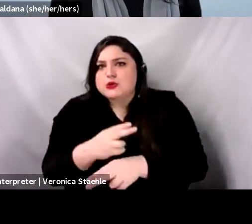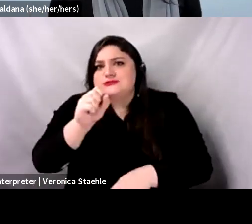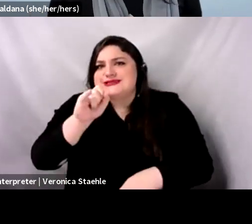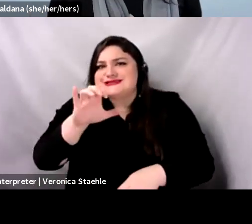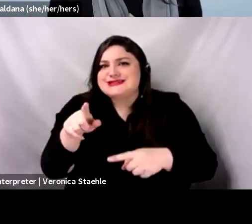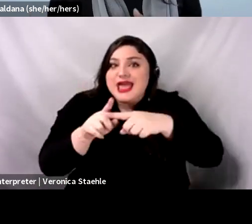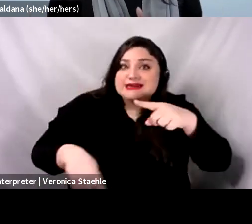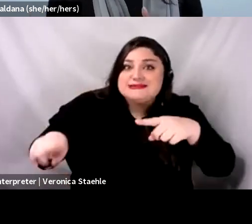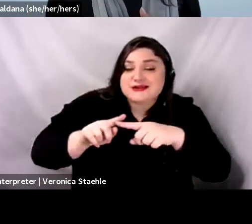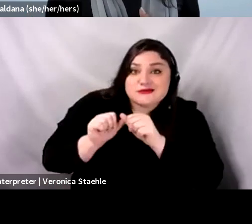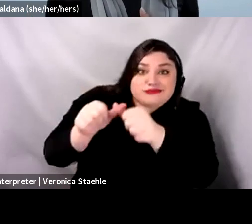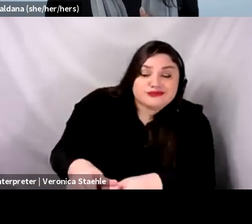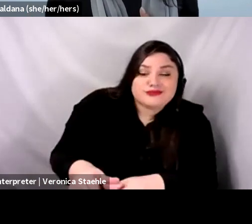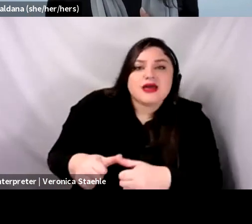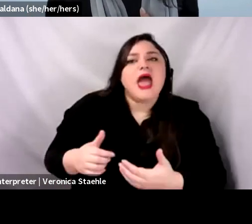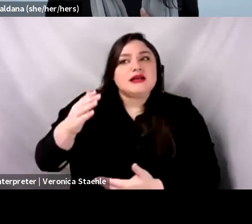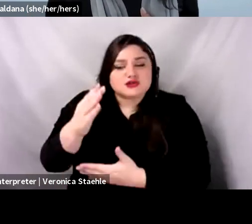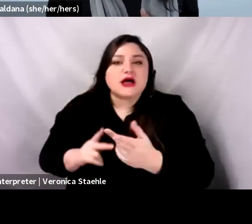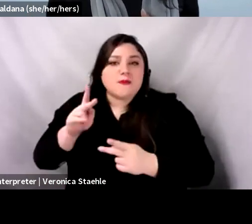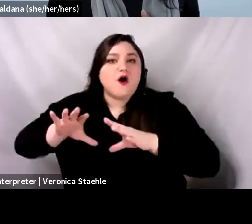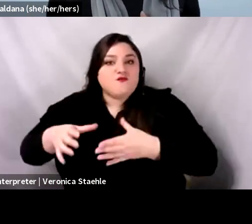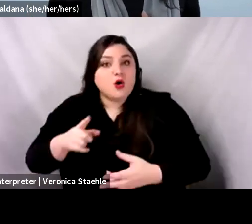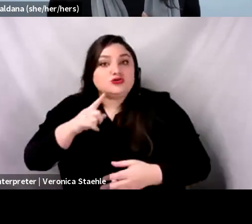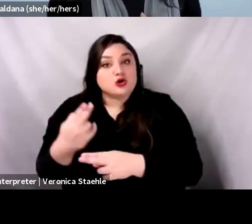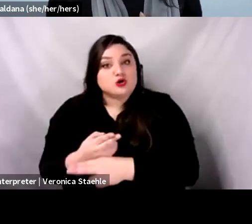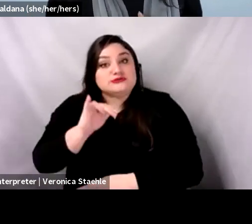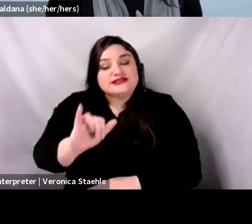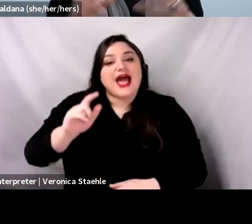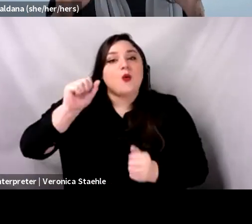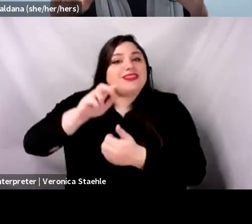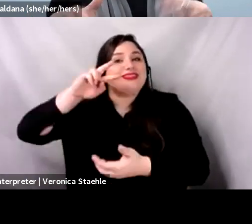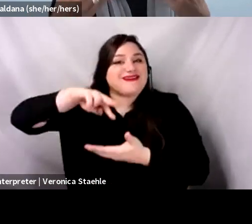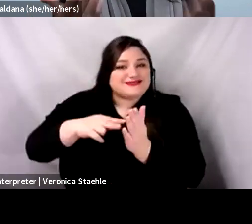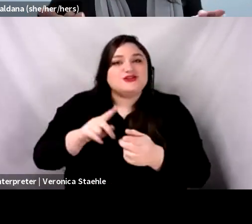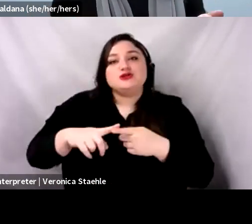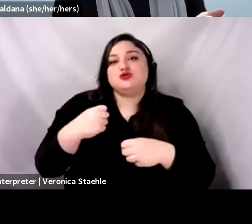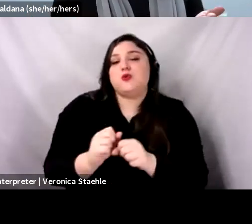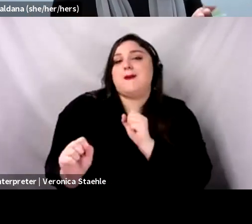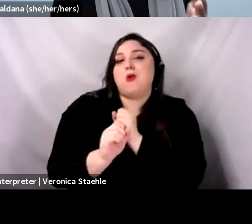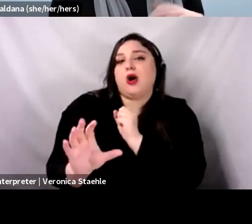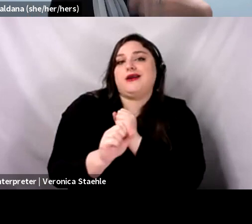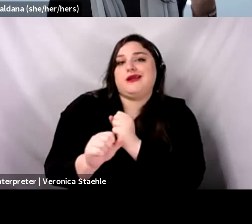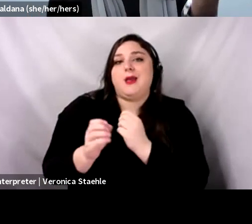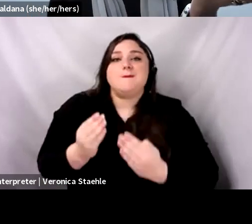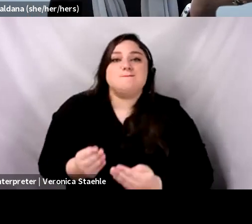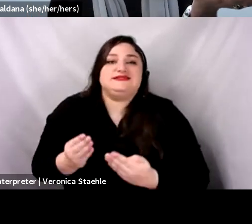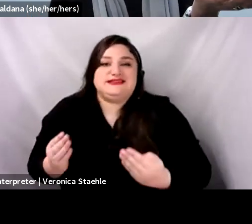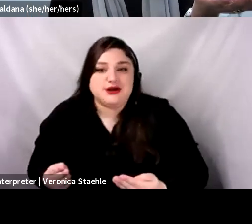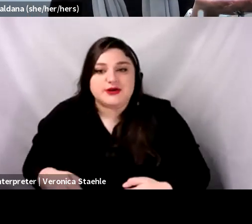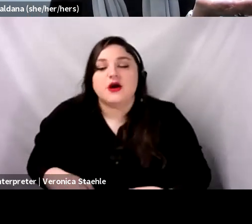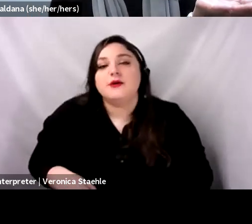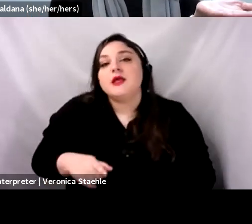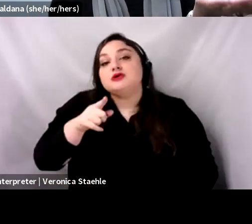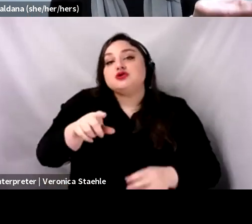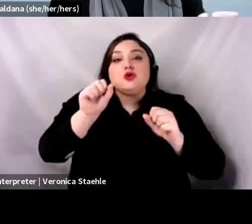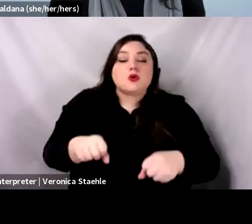have been using that in some ways, just to create marketing materials so that they know, like, um, usually they have materials for this is the cost of the